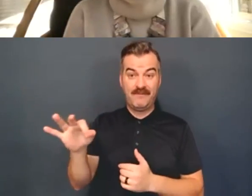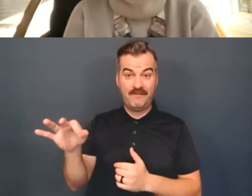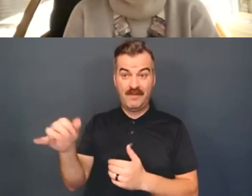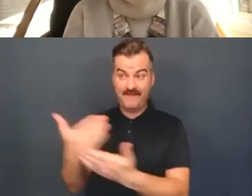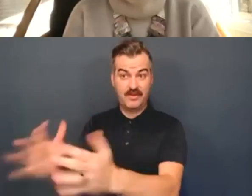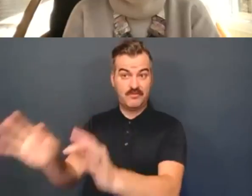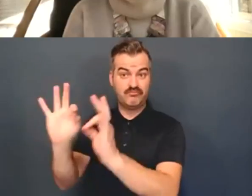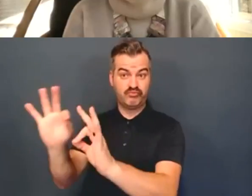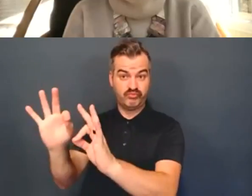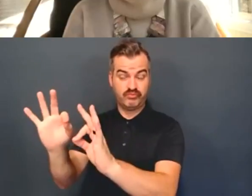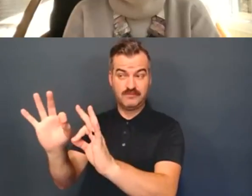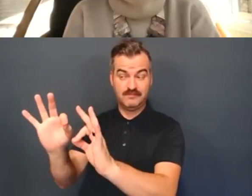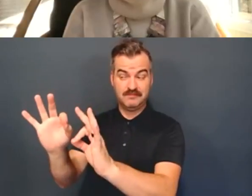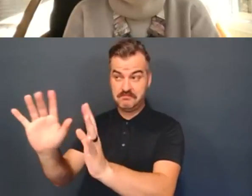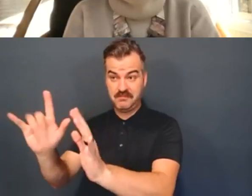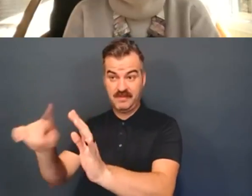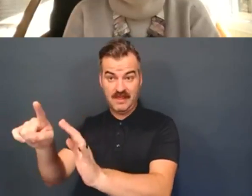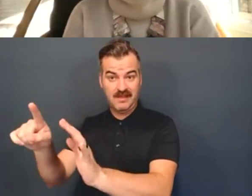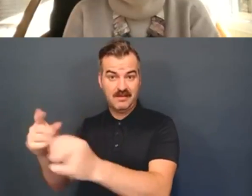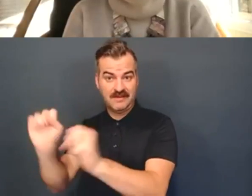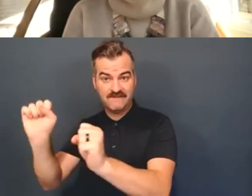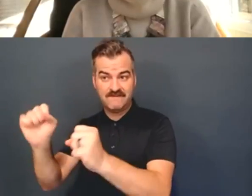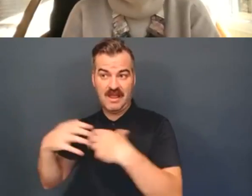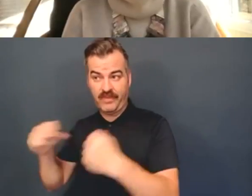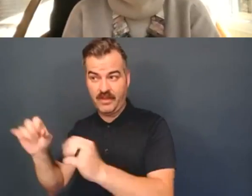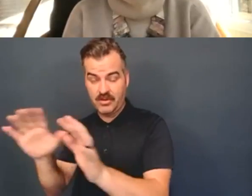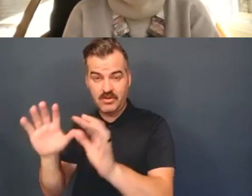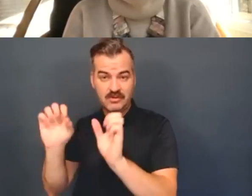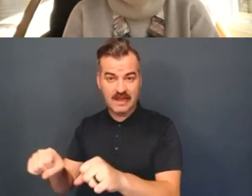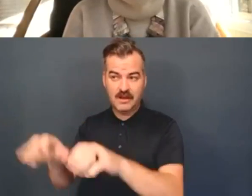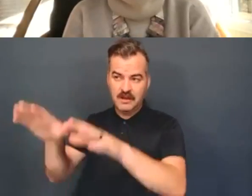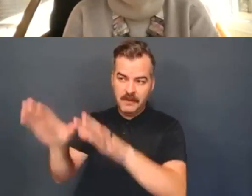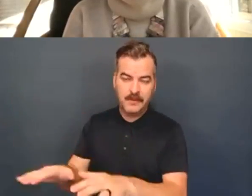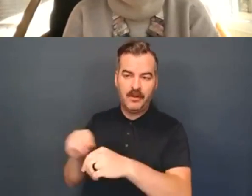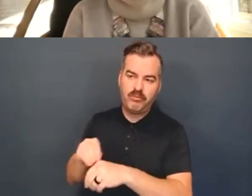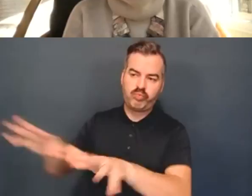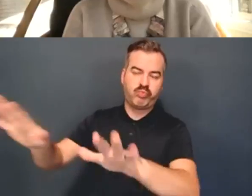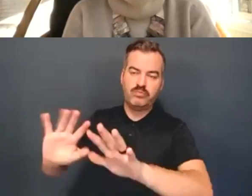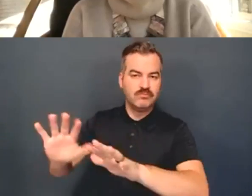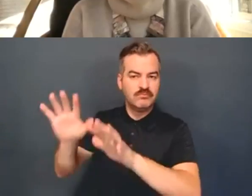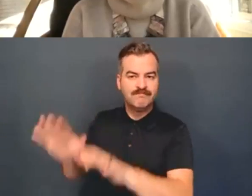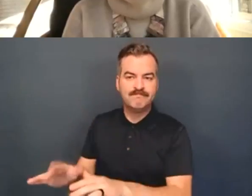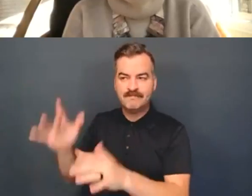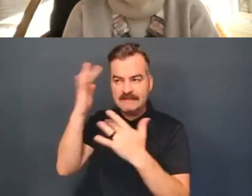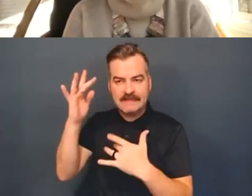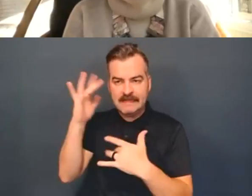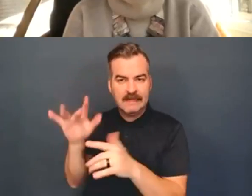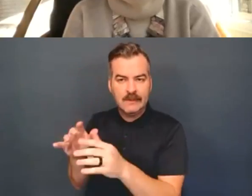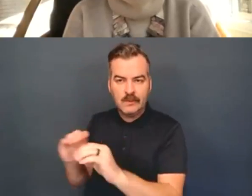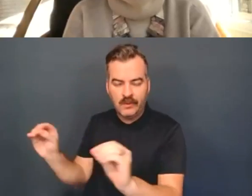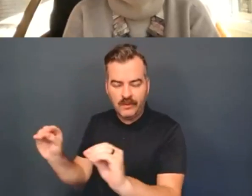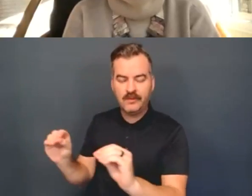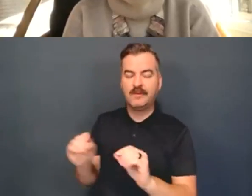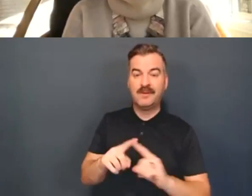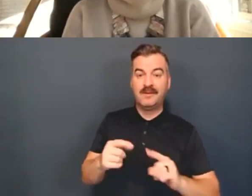and they've been able to manage containment of the virus and so forth, there may